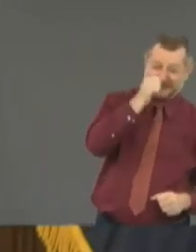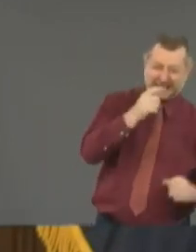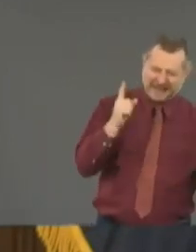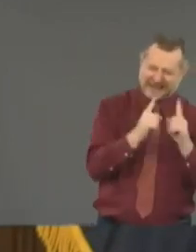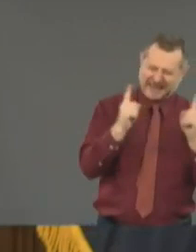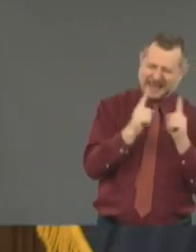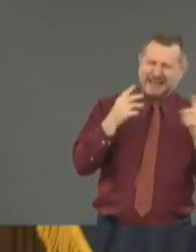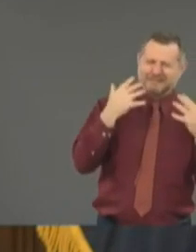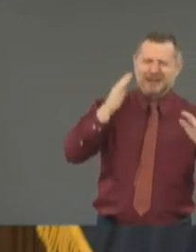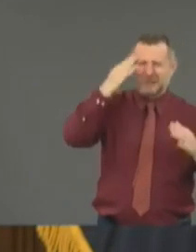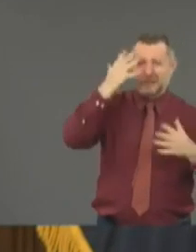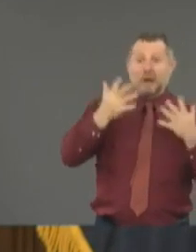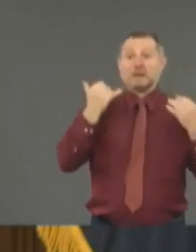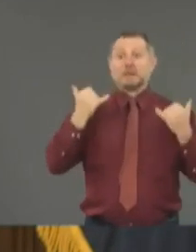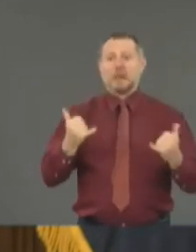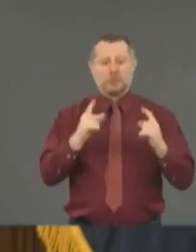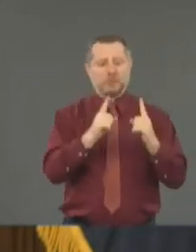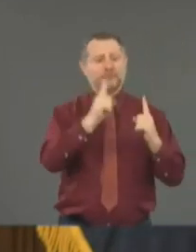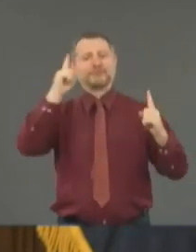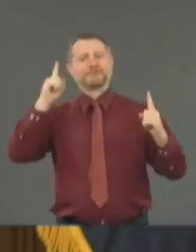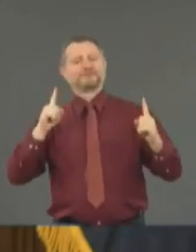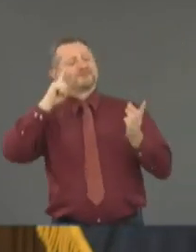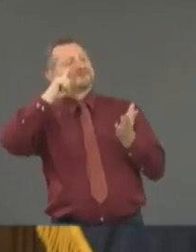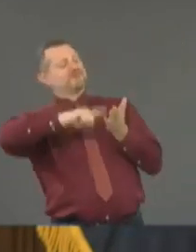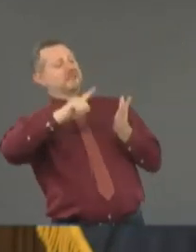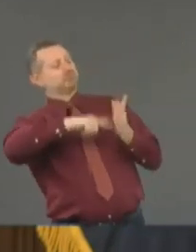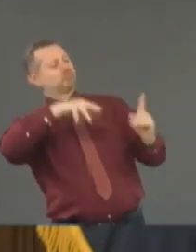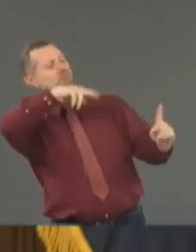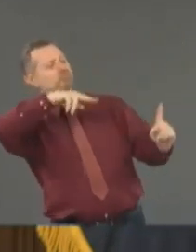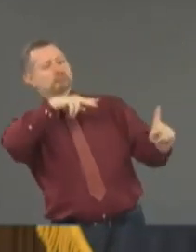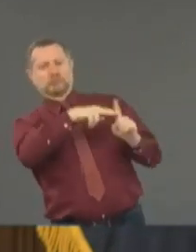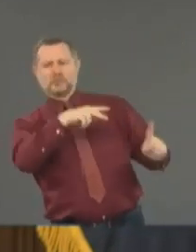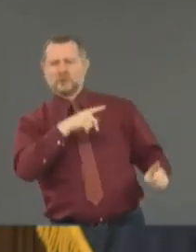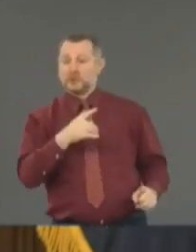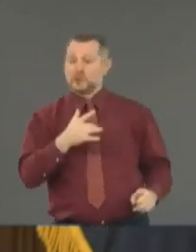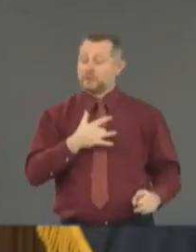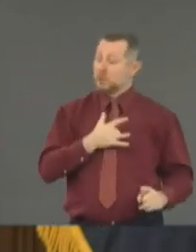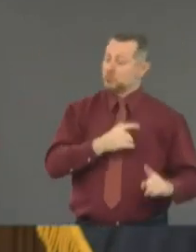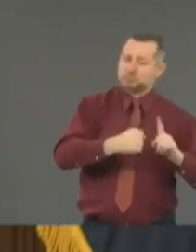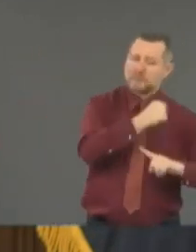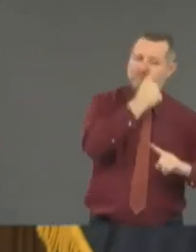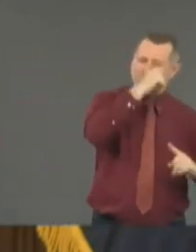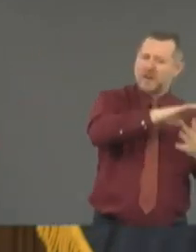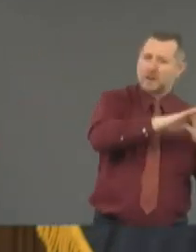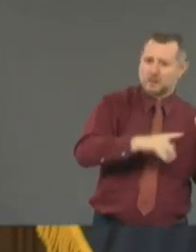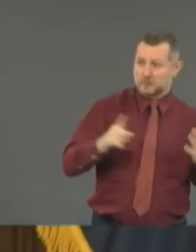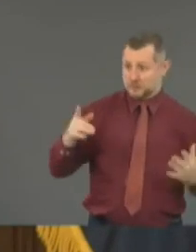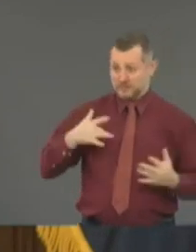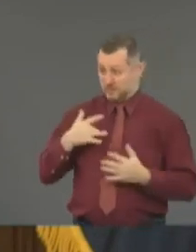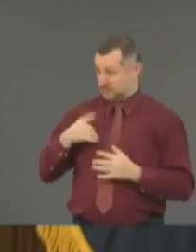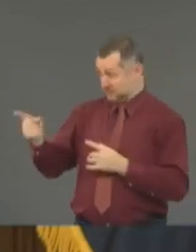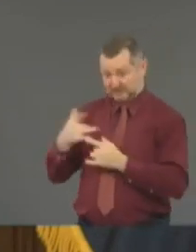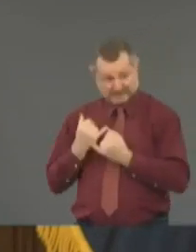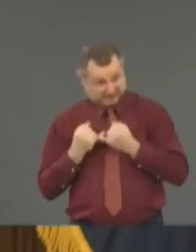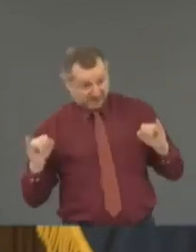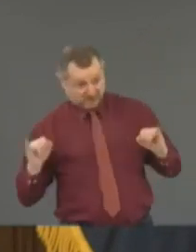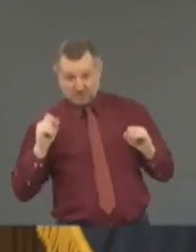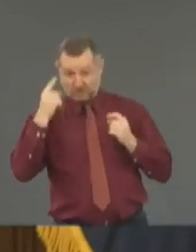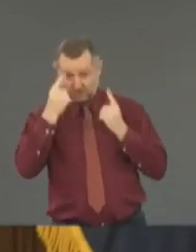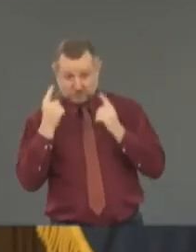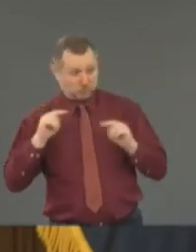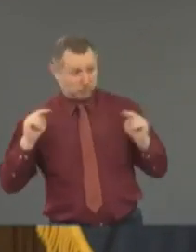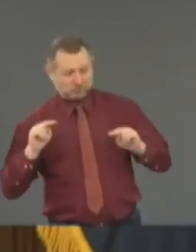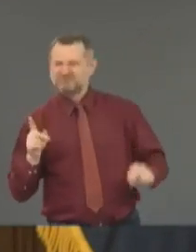abuse? Just common sense suggests, if you're working with those people day in and day out, and you're going to work with them